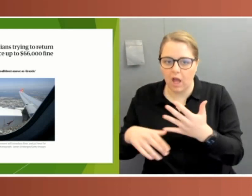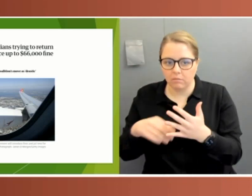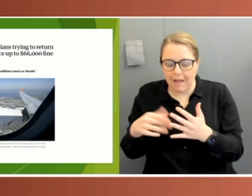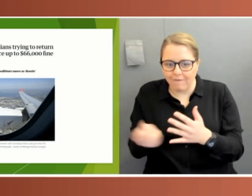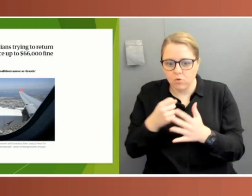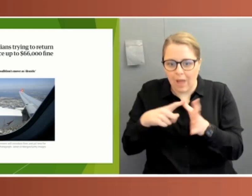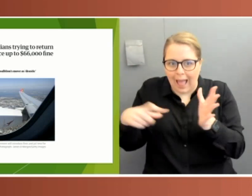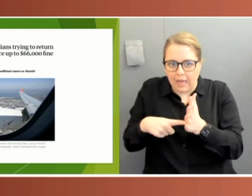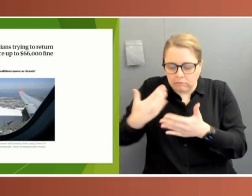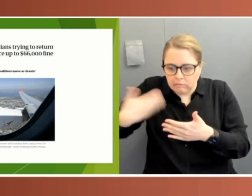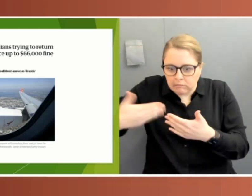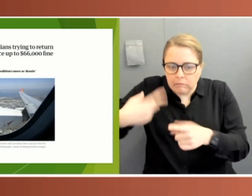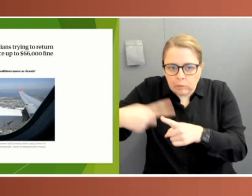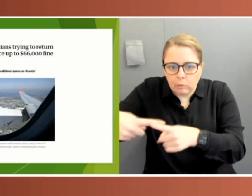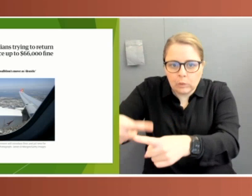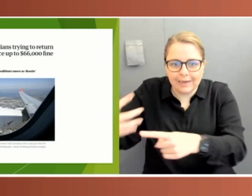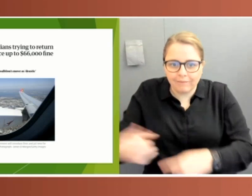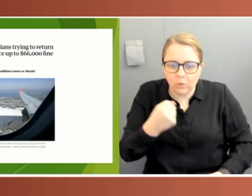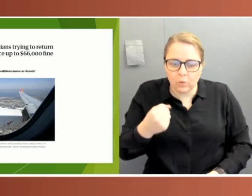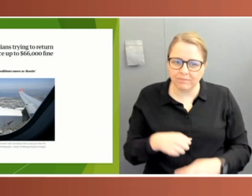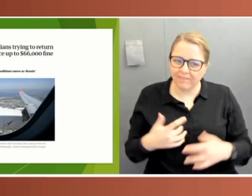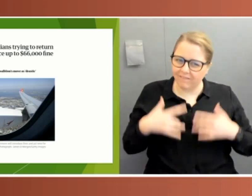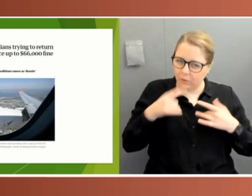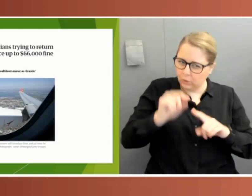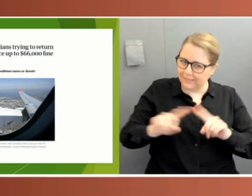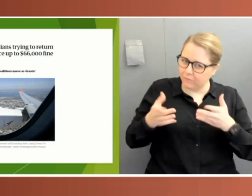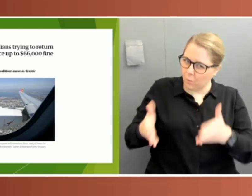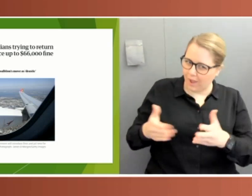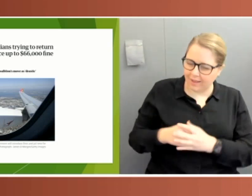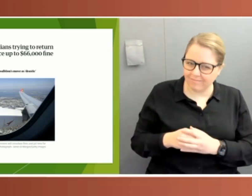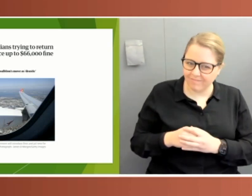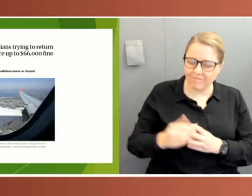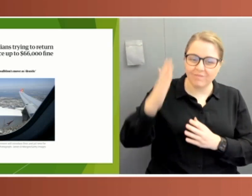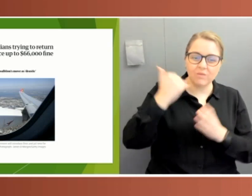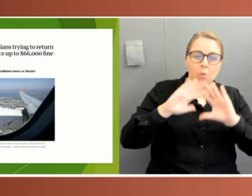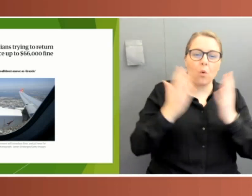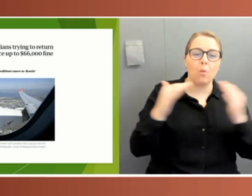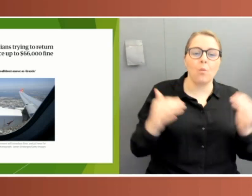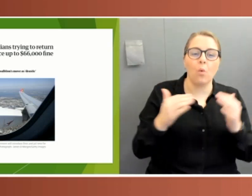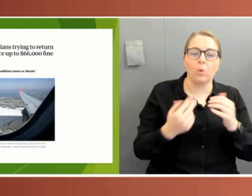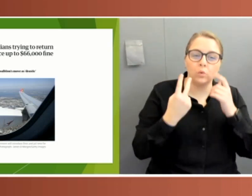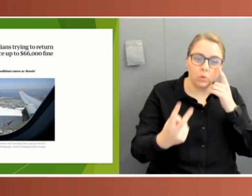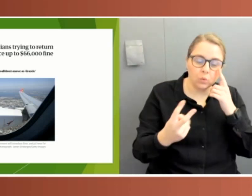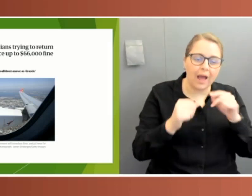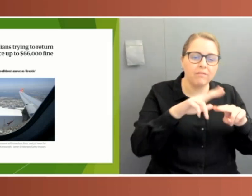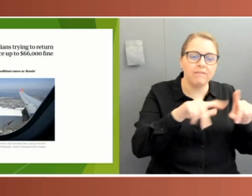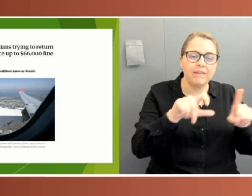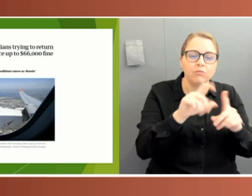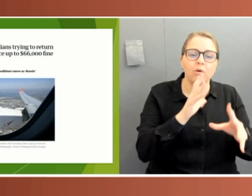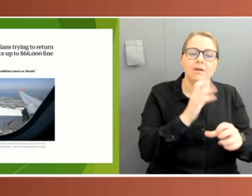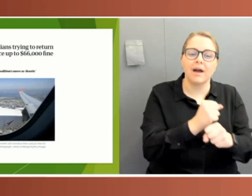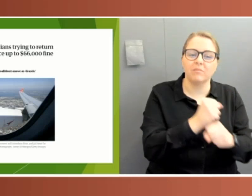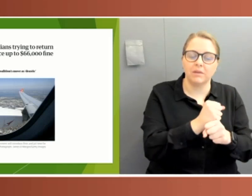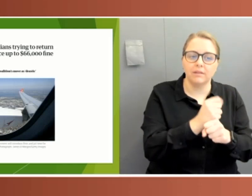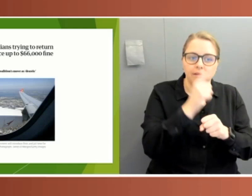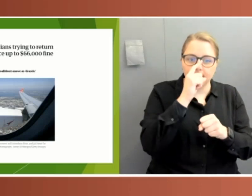A different approach could have been taken. During World War II, the National Security Act granted the federal government sweeping powers to secure public safety and the defence of the